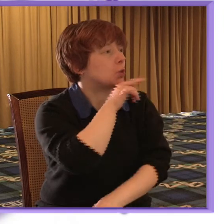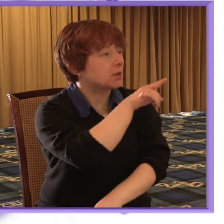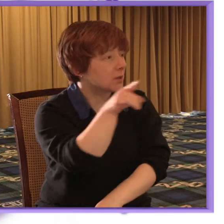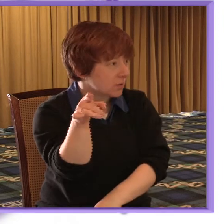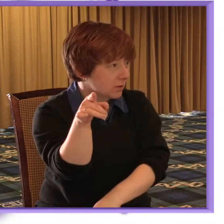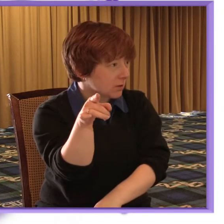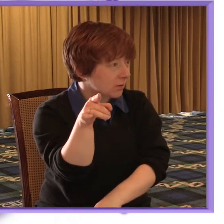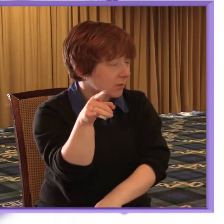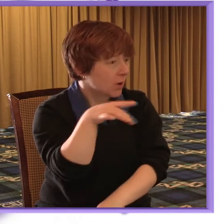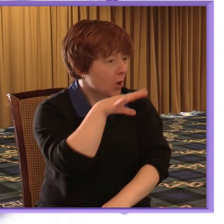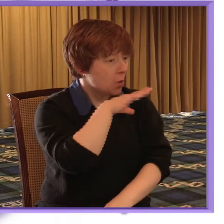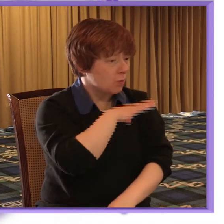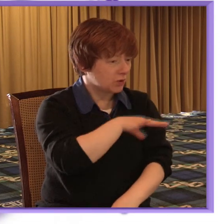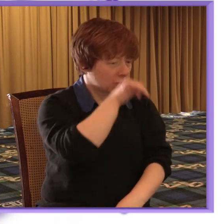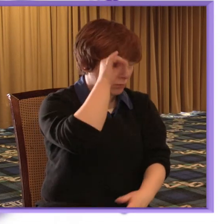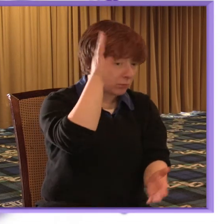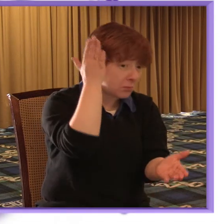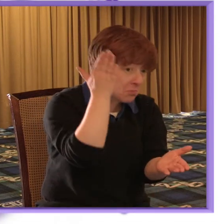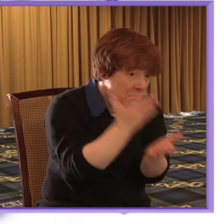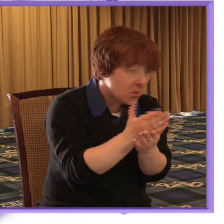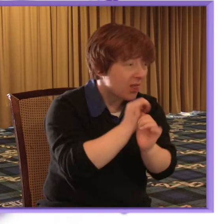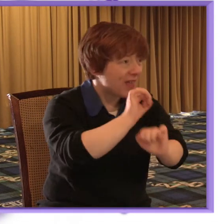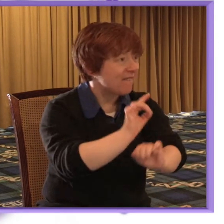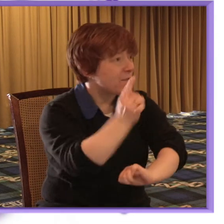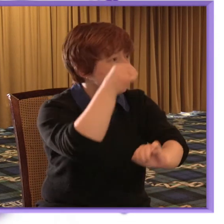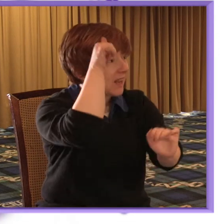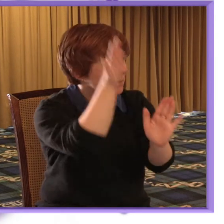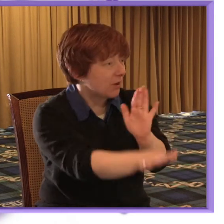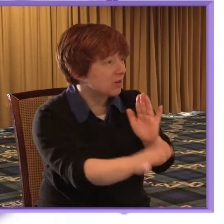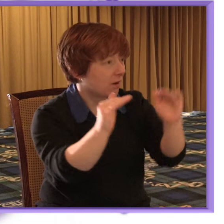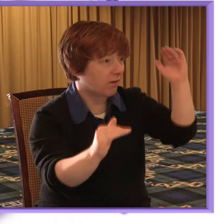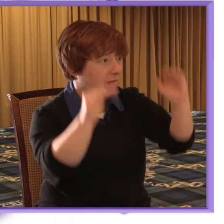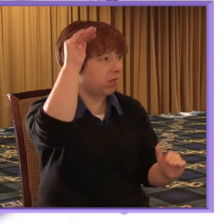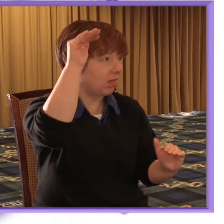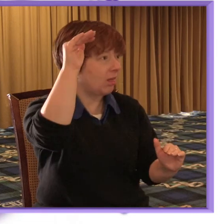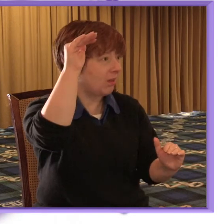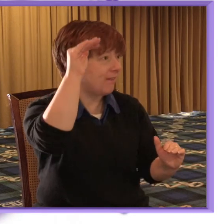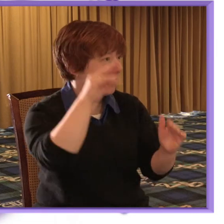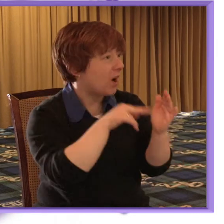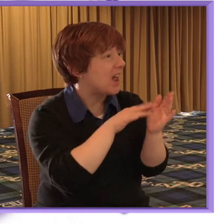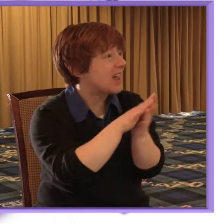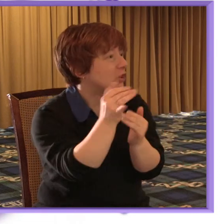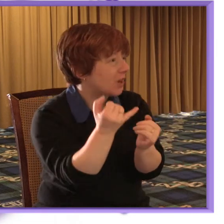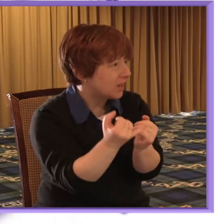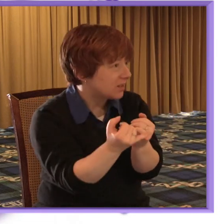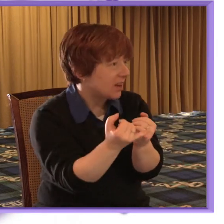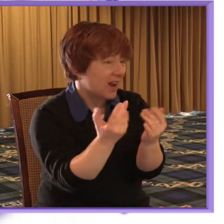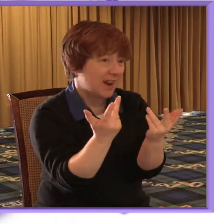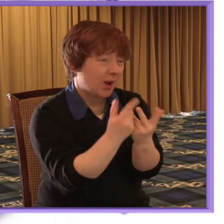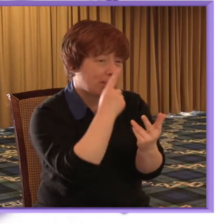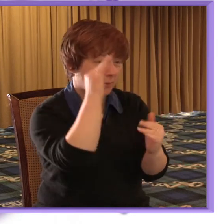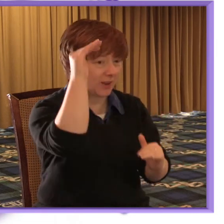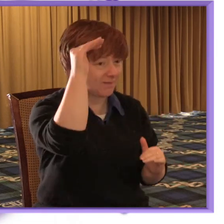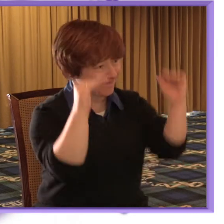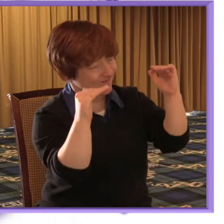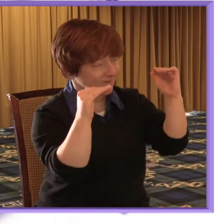practitioners and service users had of their first-hand experiences of disparity in the NHS and what solutions could be found to overcome